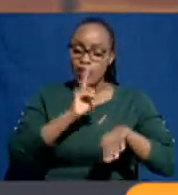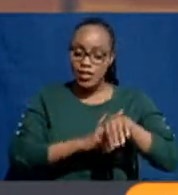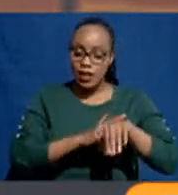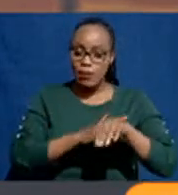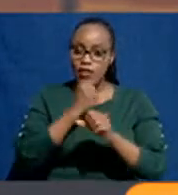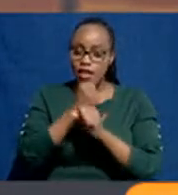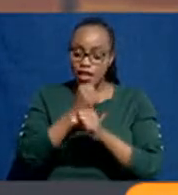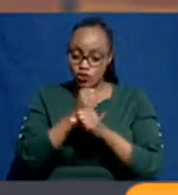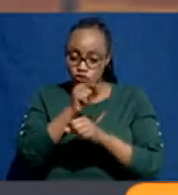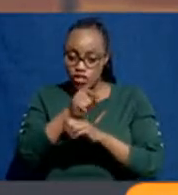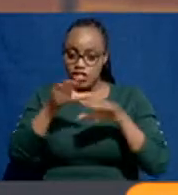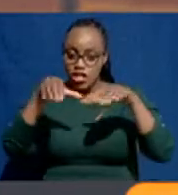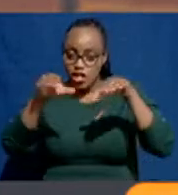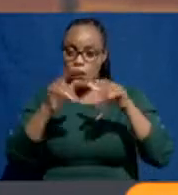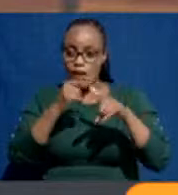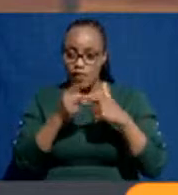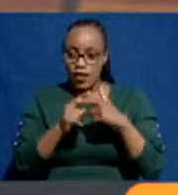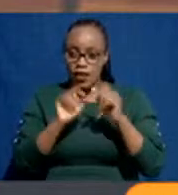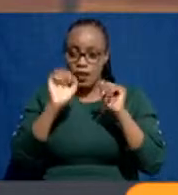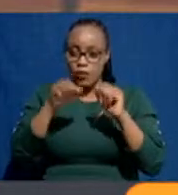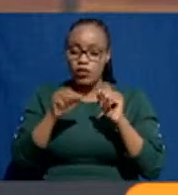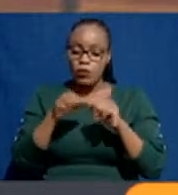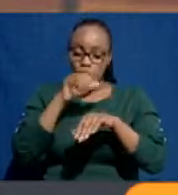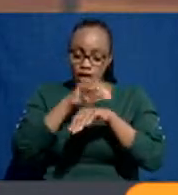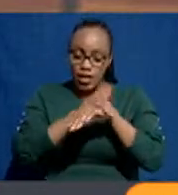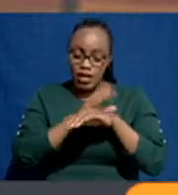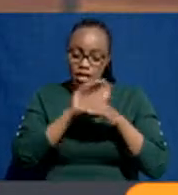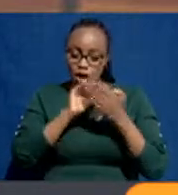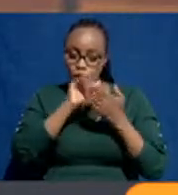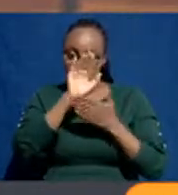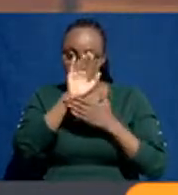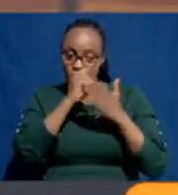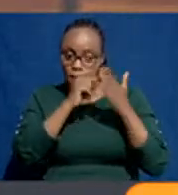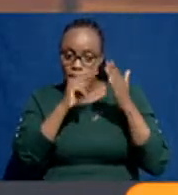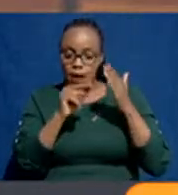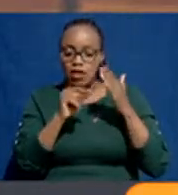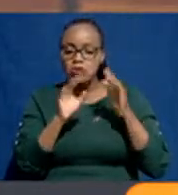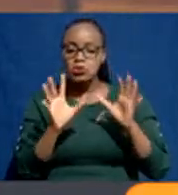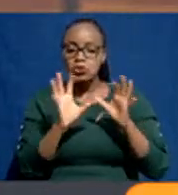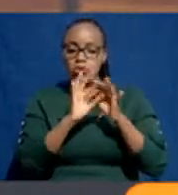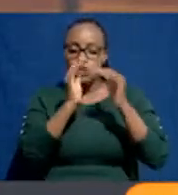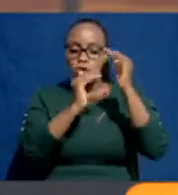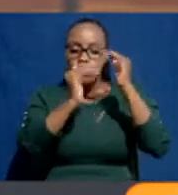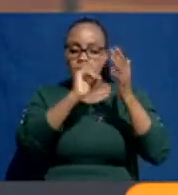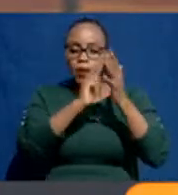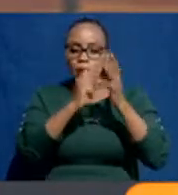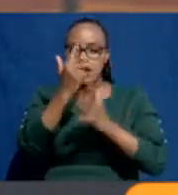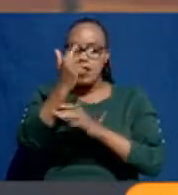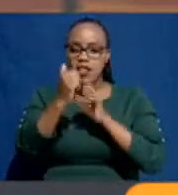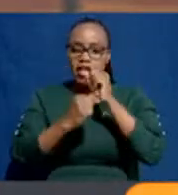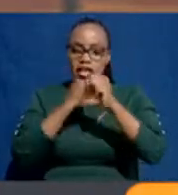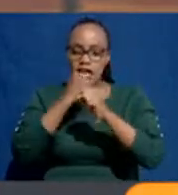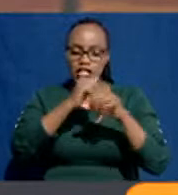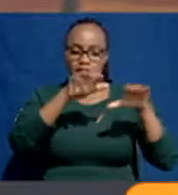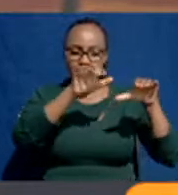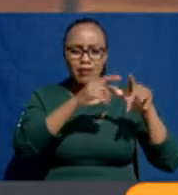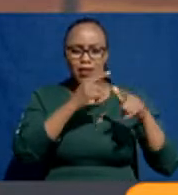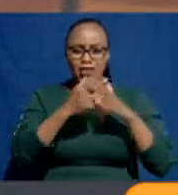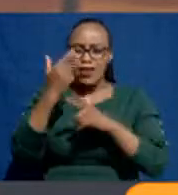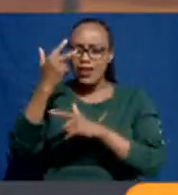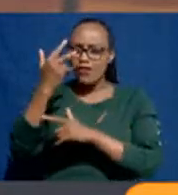do the diploma, they will even get some credits when they get to the university. So they will not do three years in diploma and then